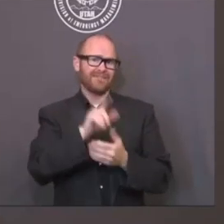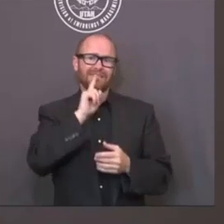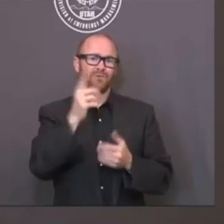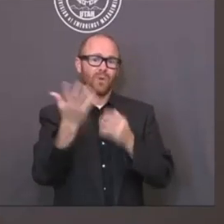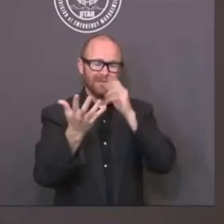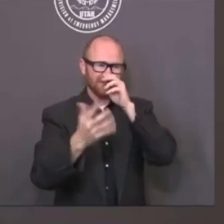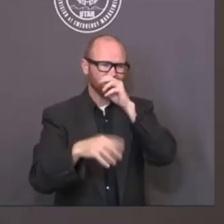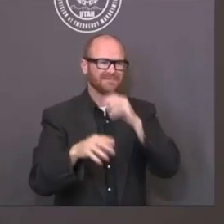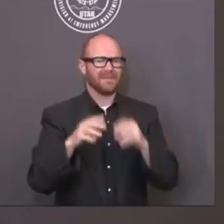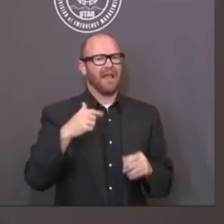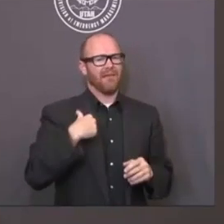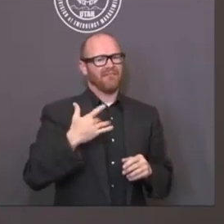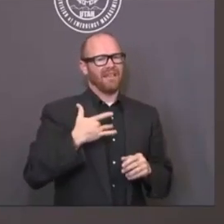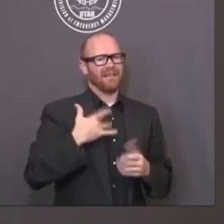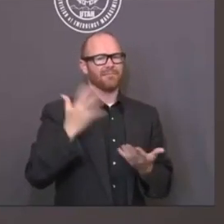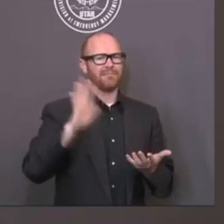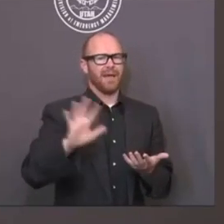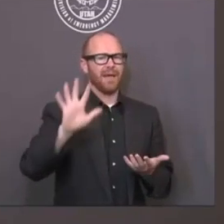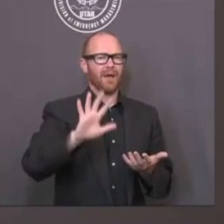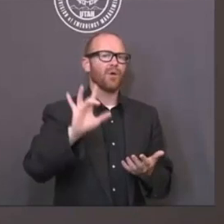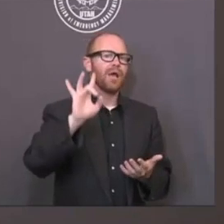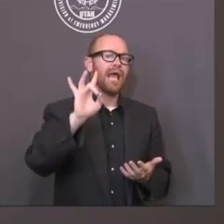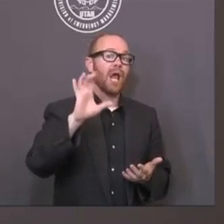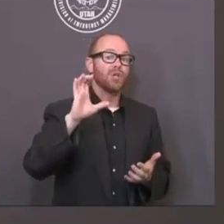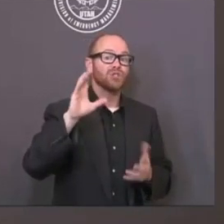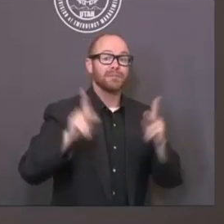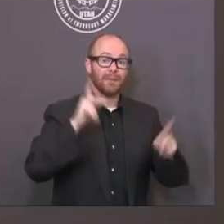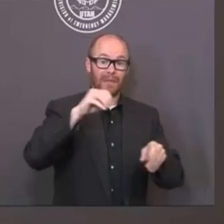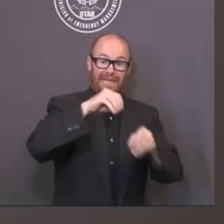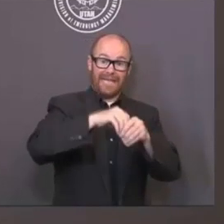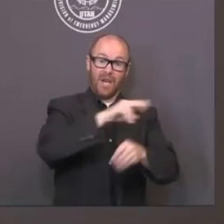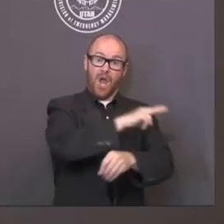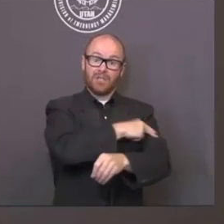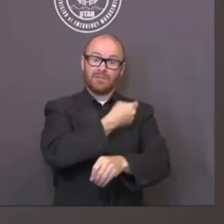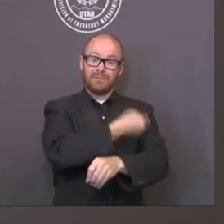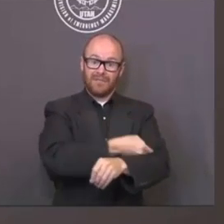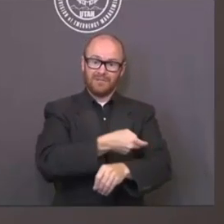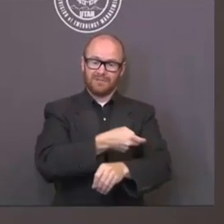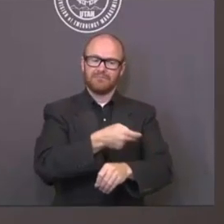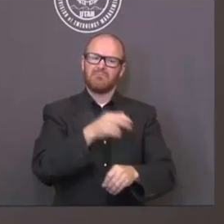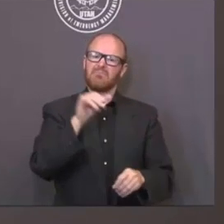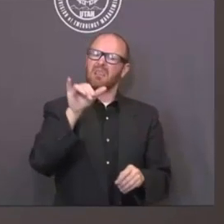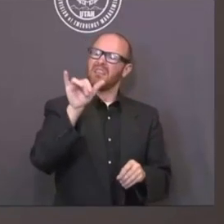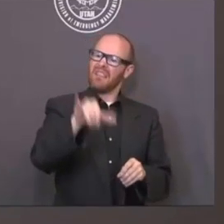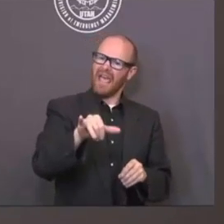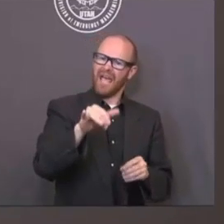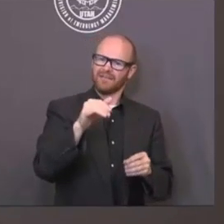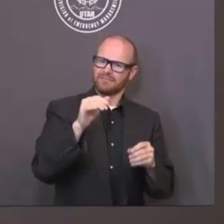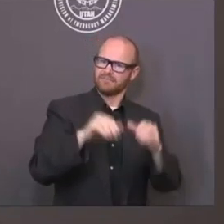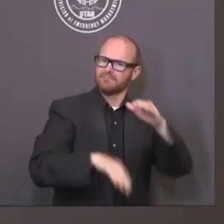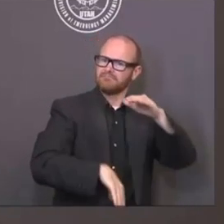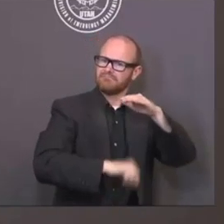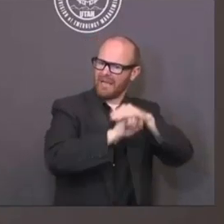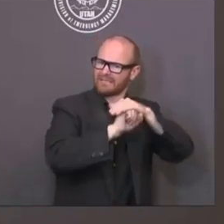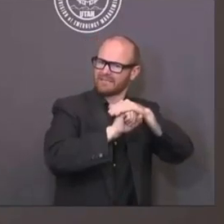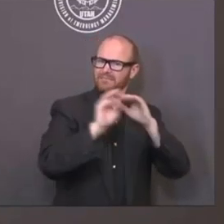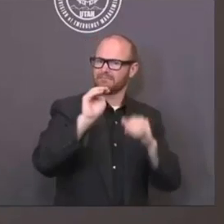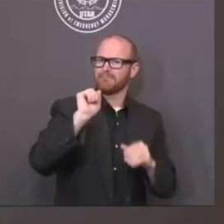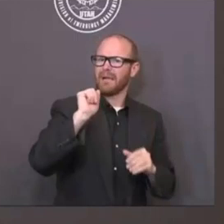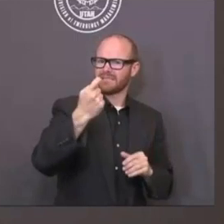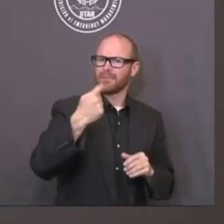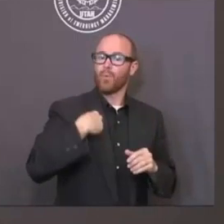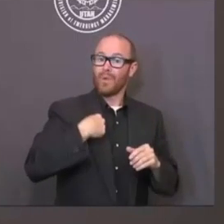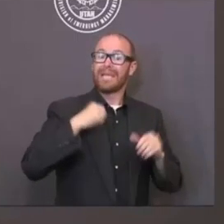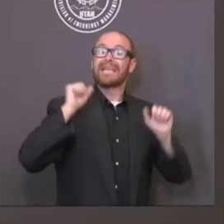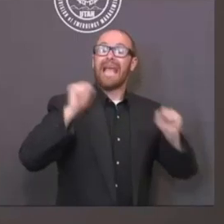to 800, it's like the wings falling off the plane. That does not give us the headroom that we probably would want to have. Certainly